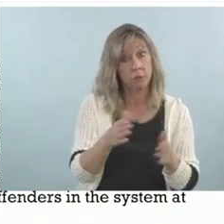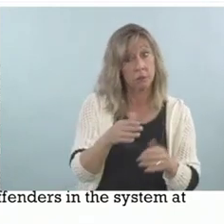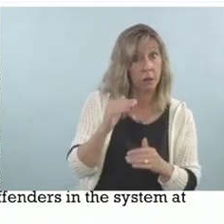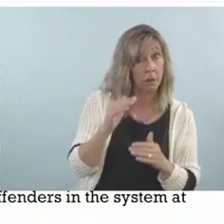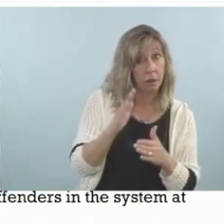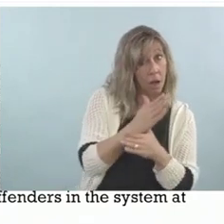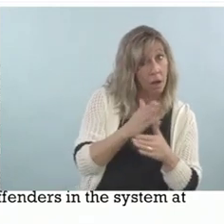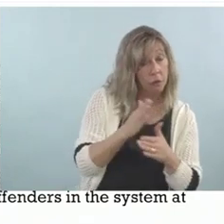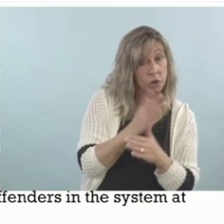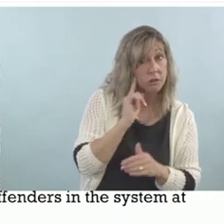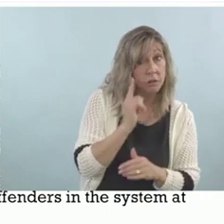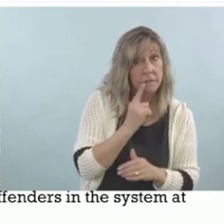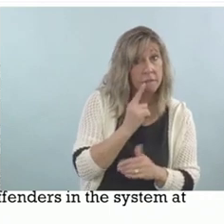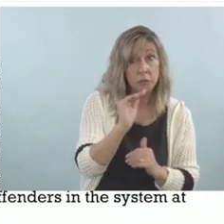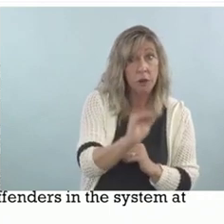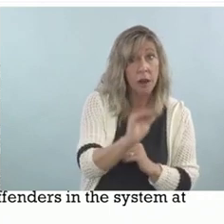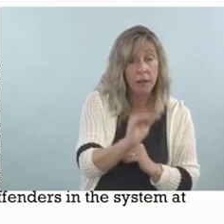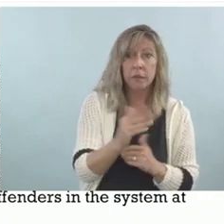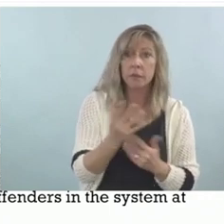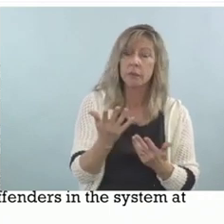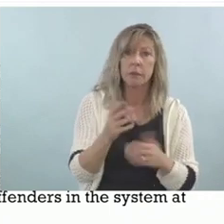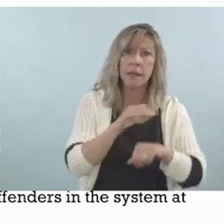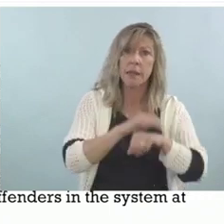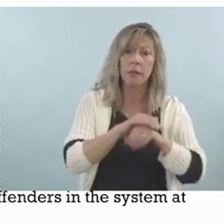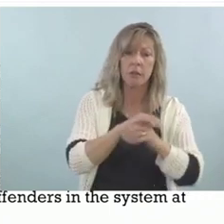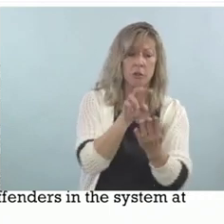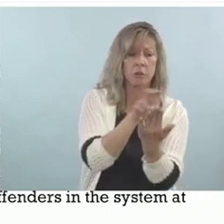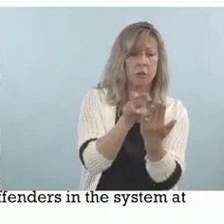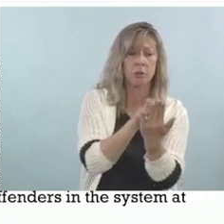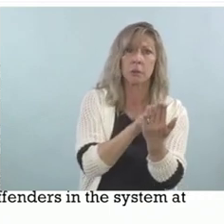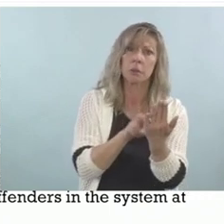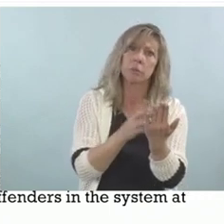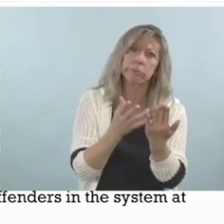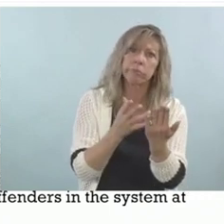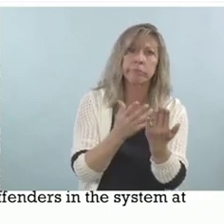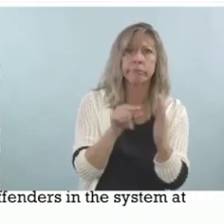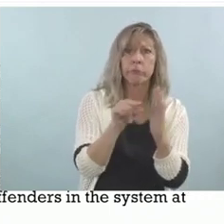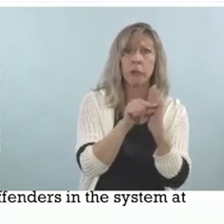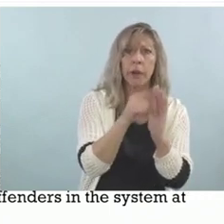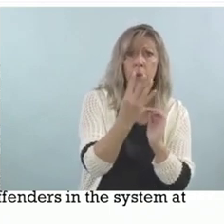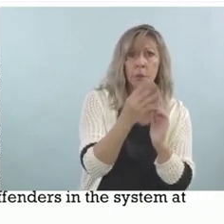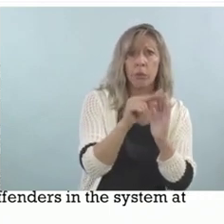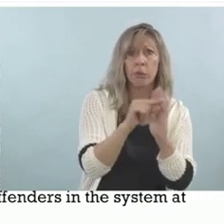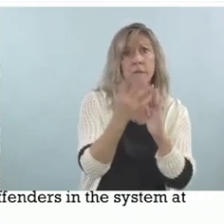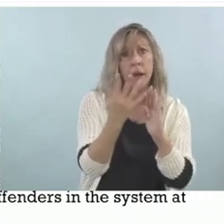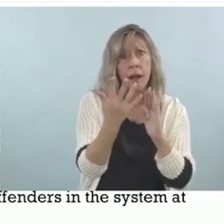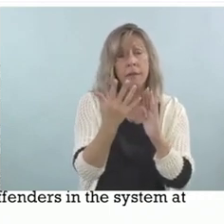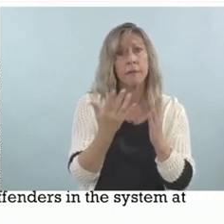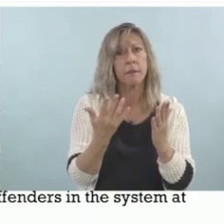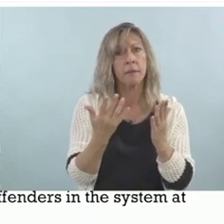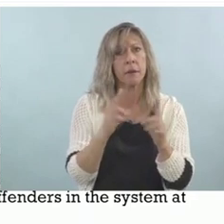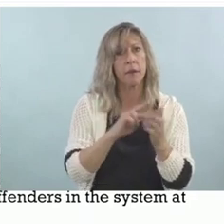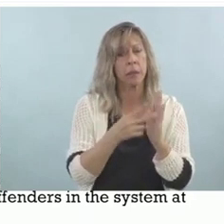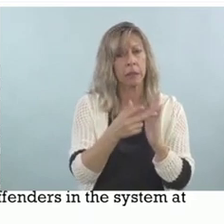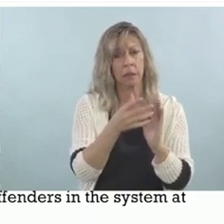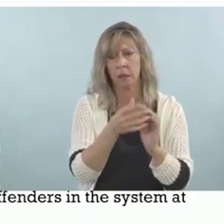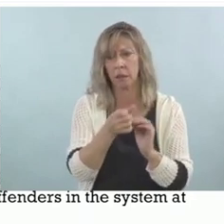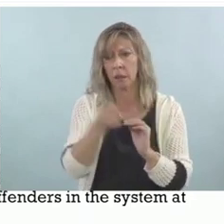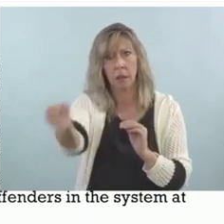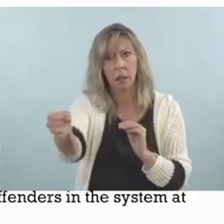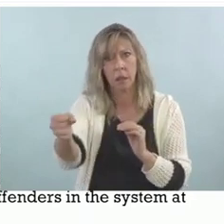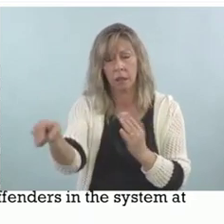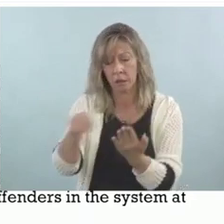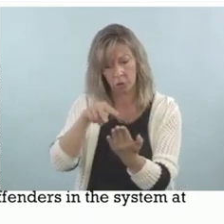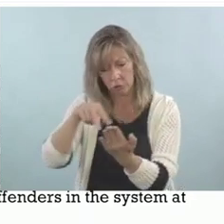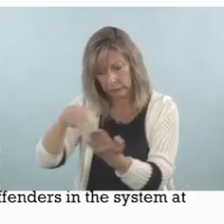at fourth to fifth grade English. Most of the time, deaf children who are incarcerated are reading below that